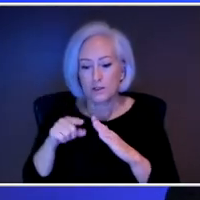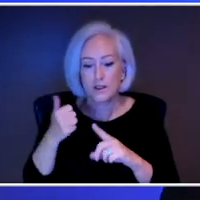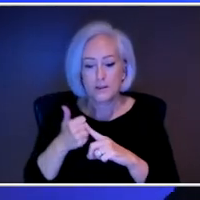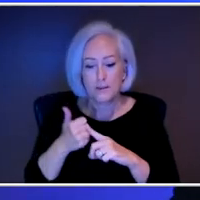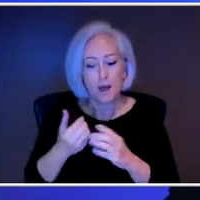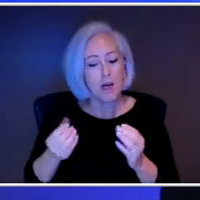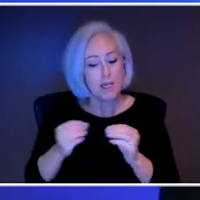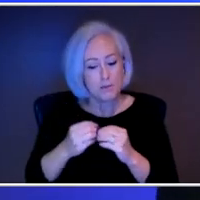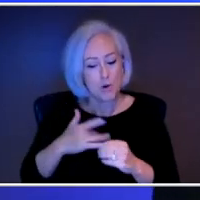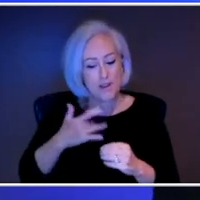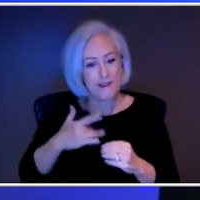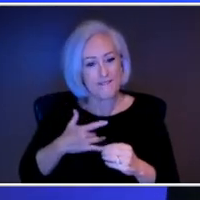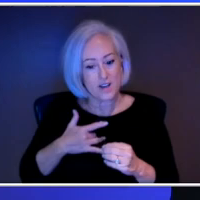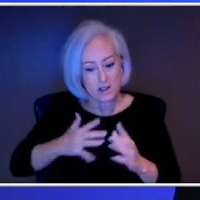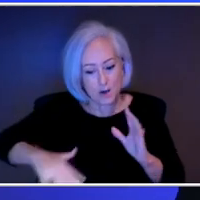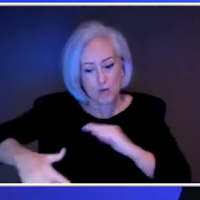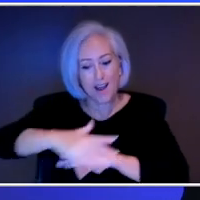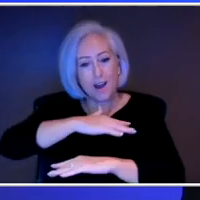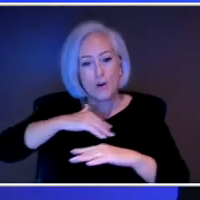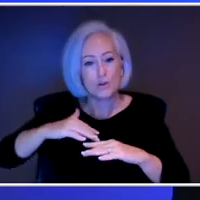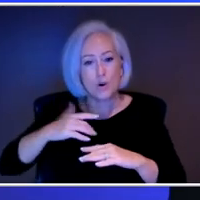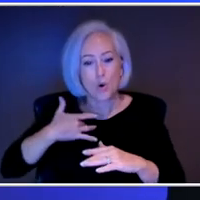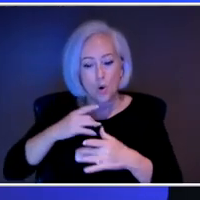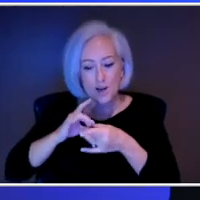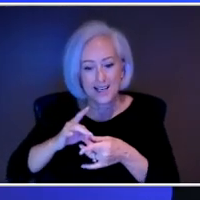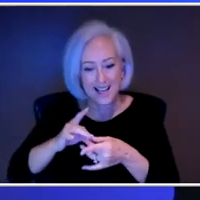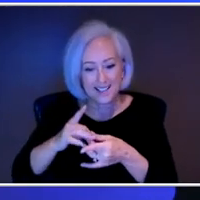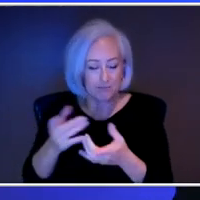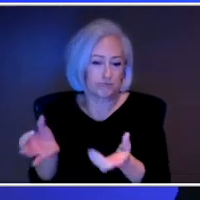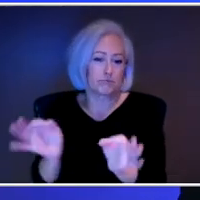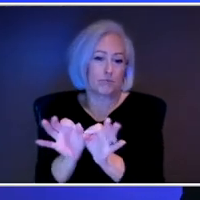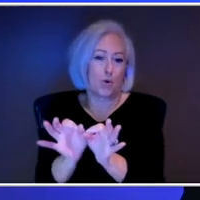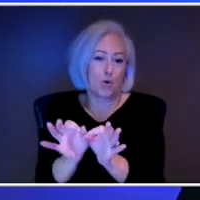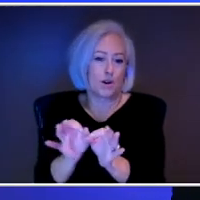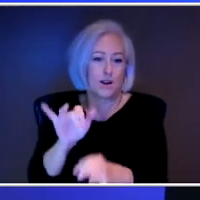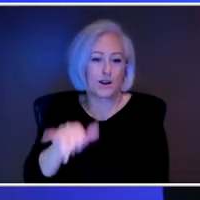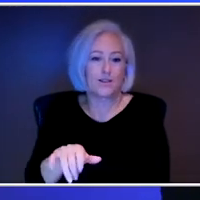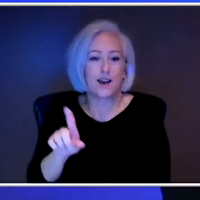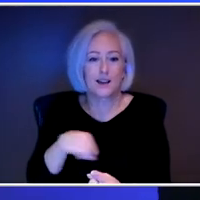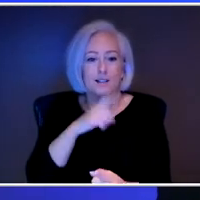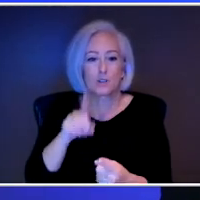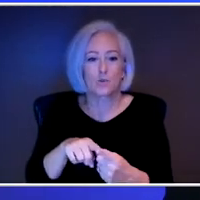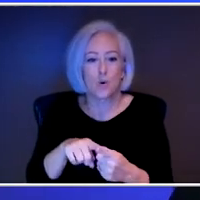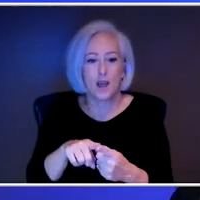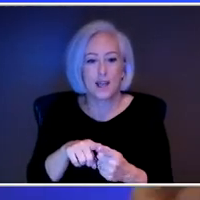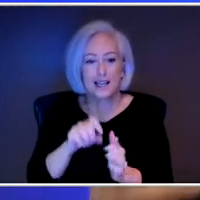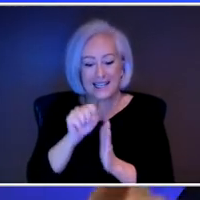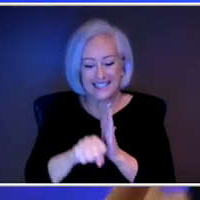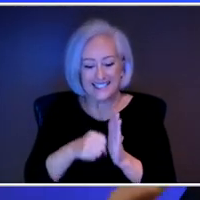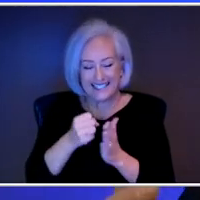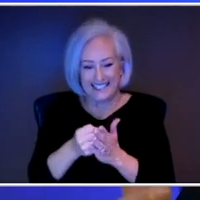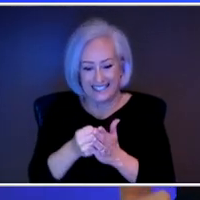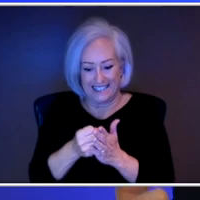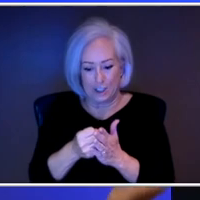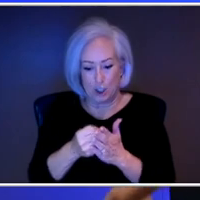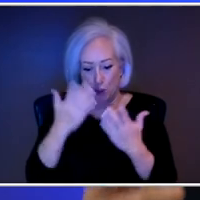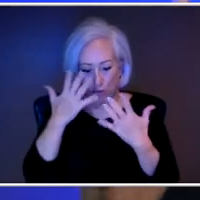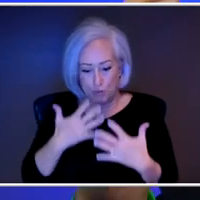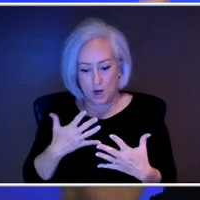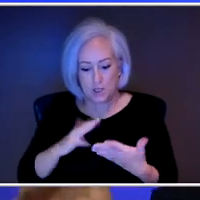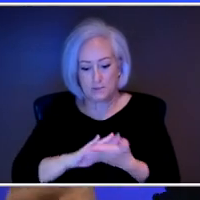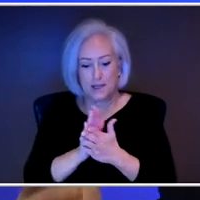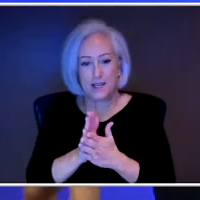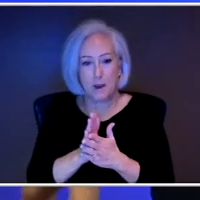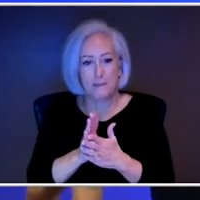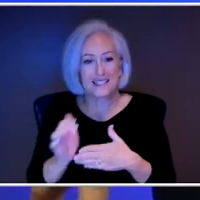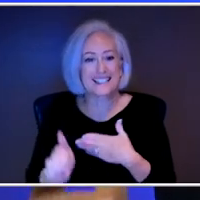that isolative stuff and that's where the seasonal stuff gets really kind of dangerous because, as we point out, it's not a specific, you